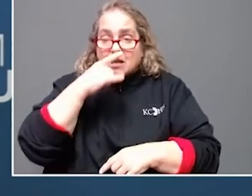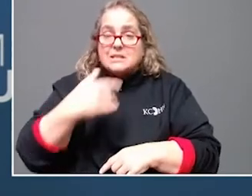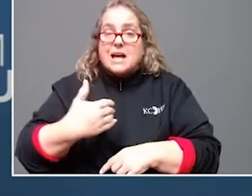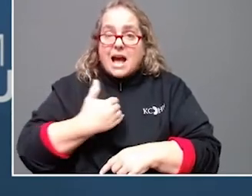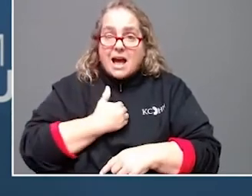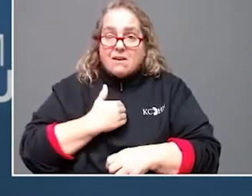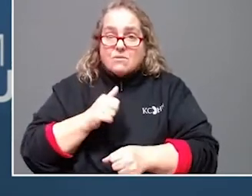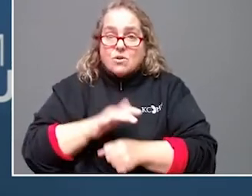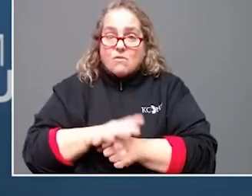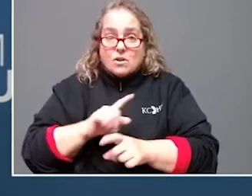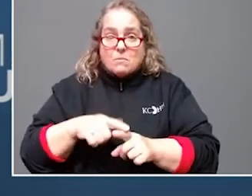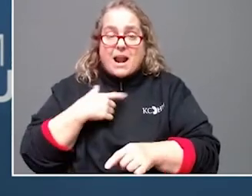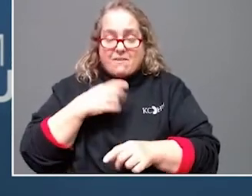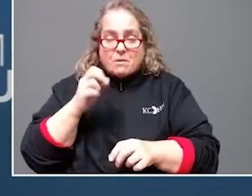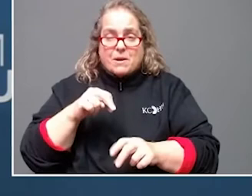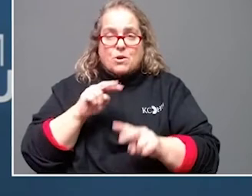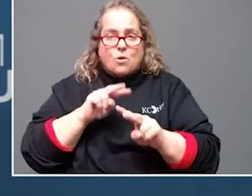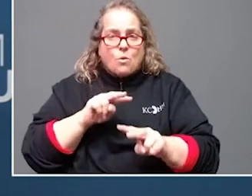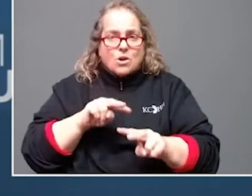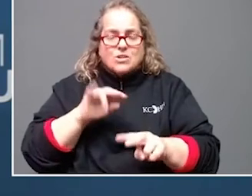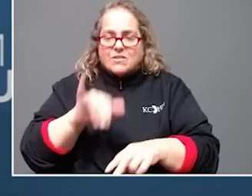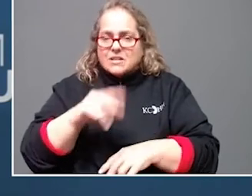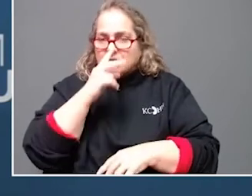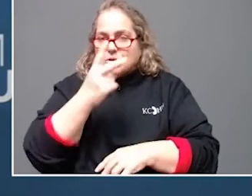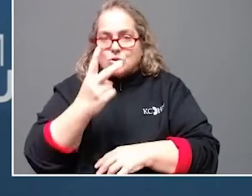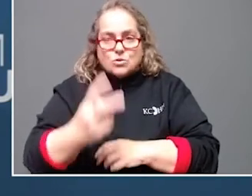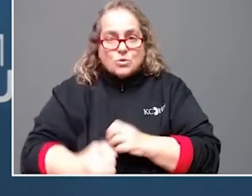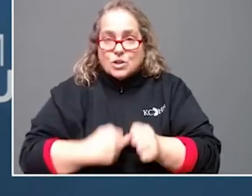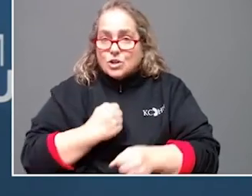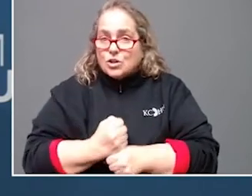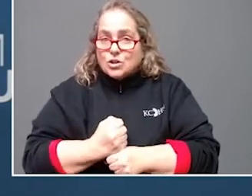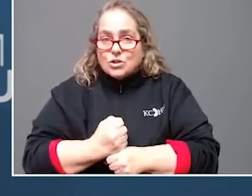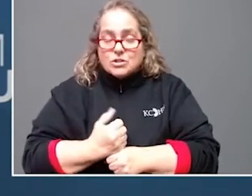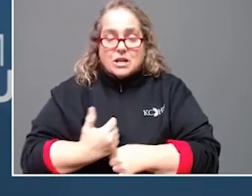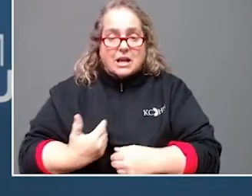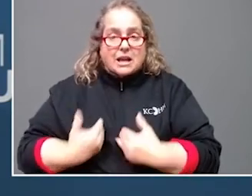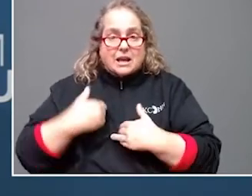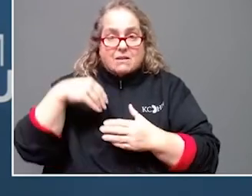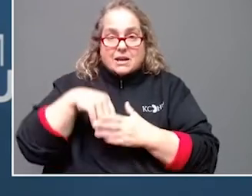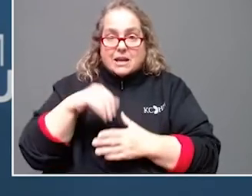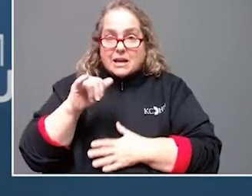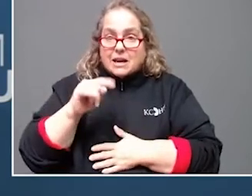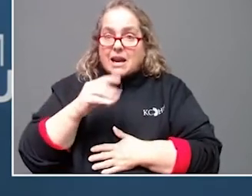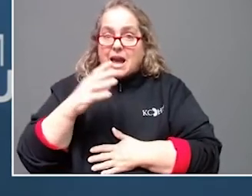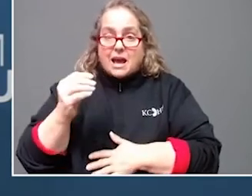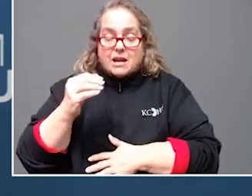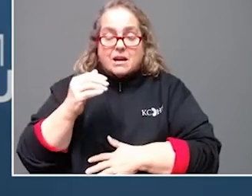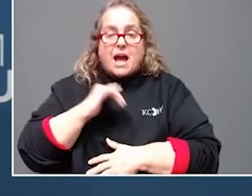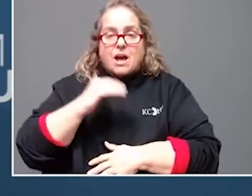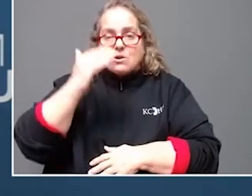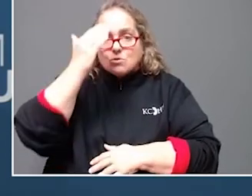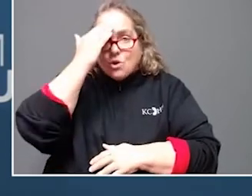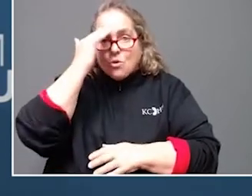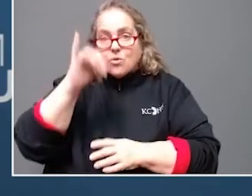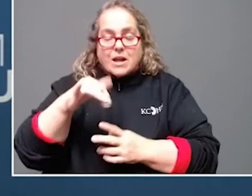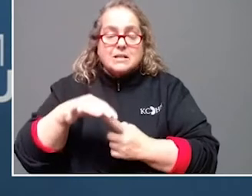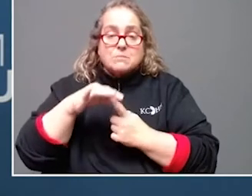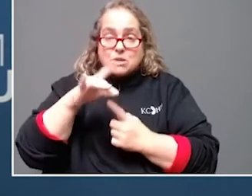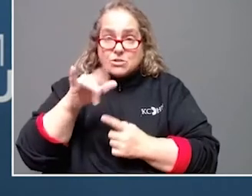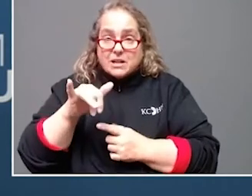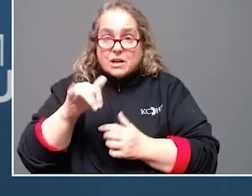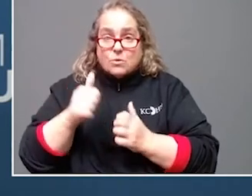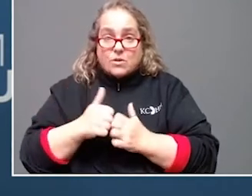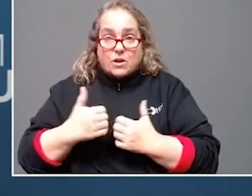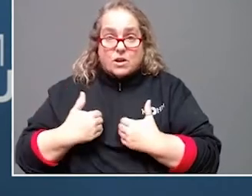been watching this for two years, living in it in real time, and no, especially with younger